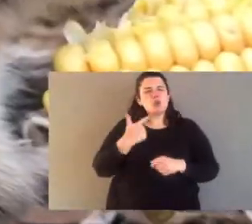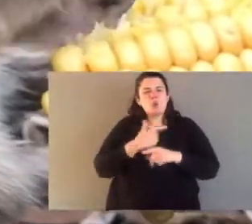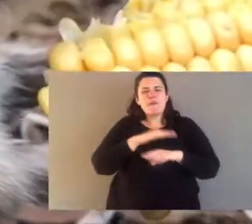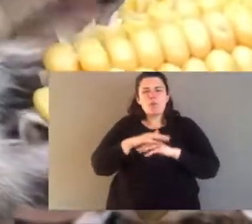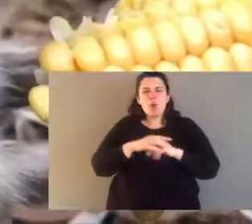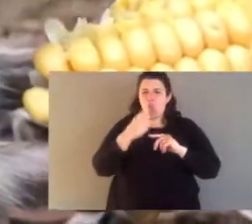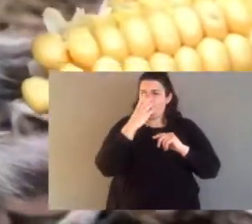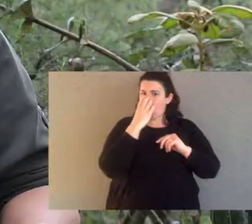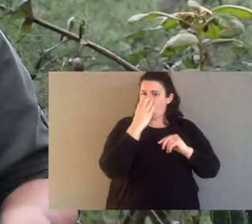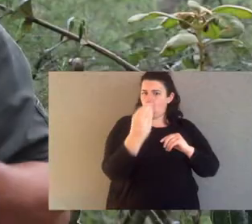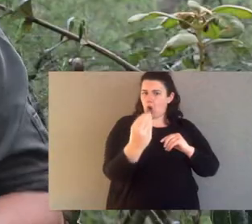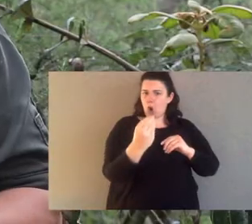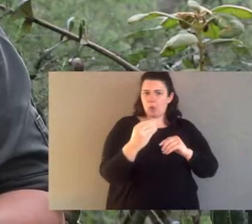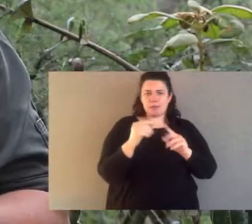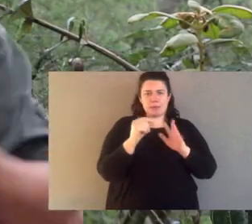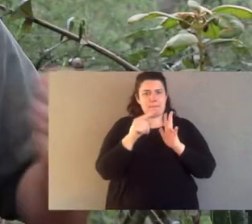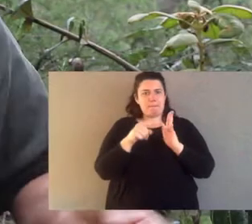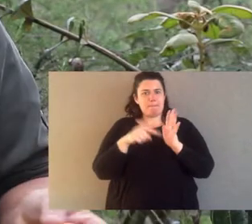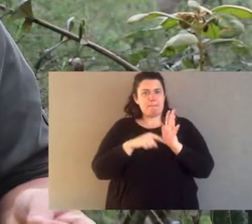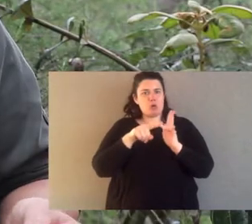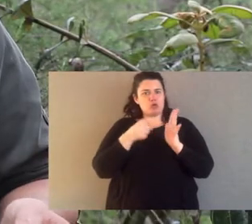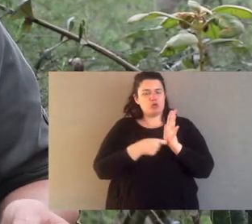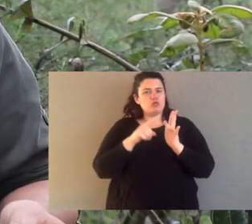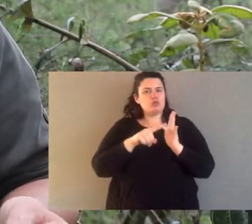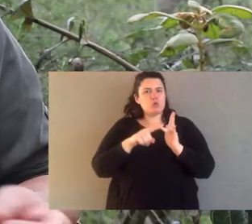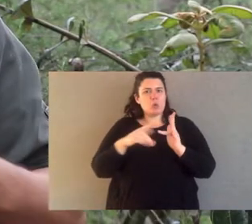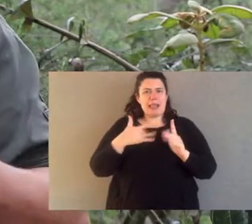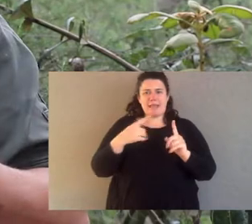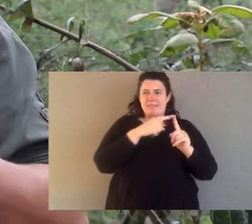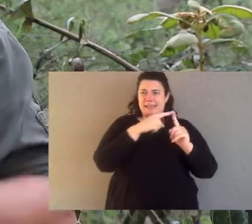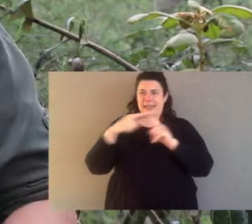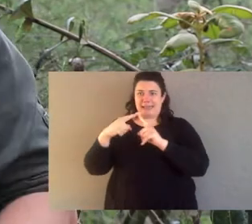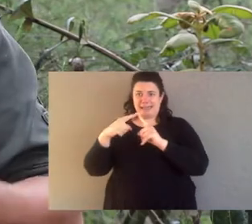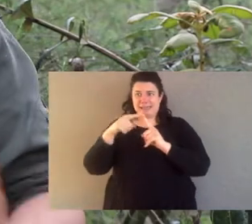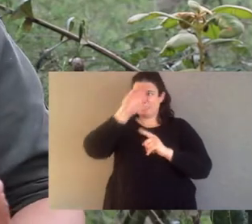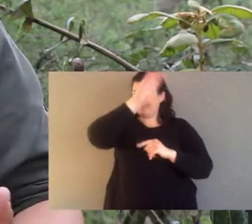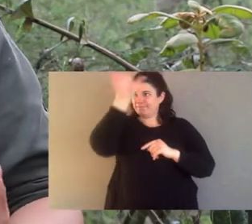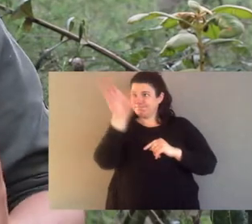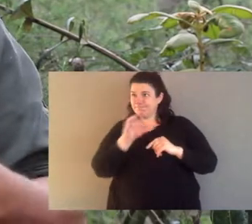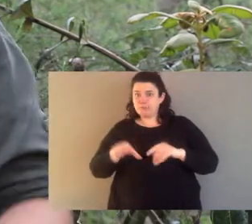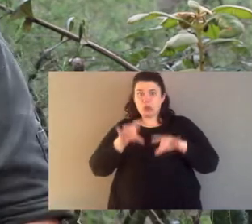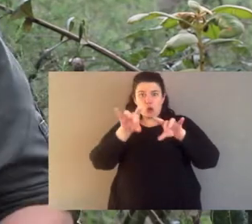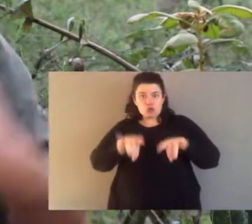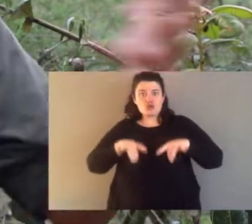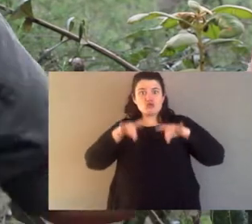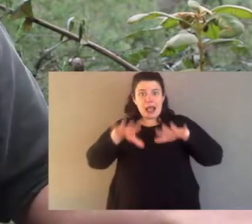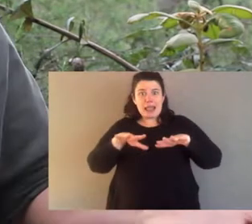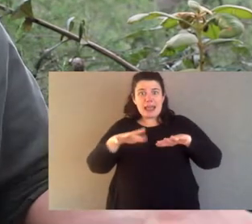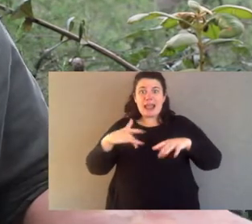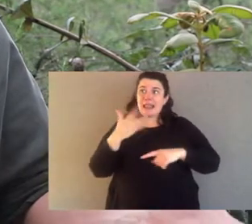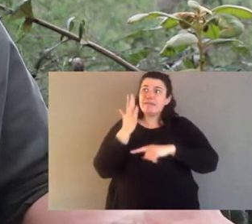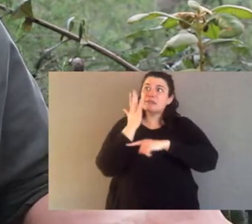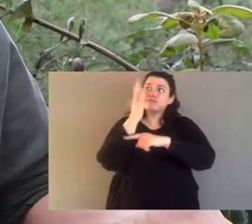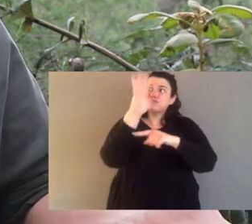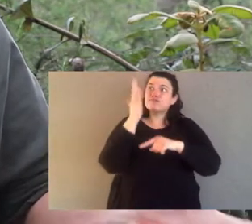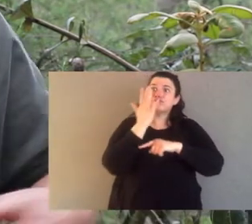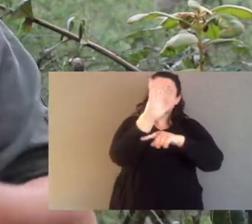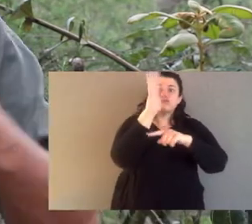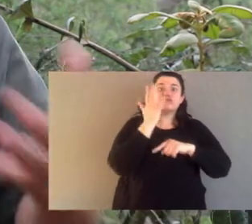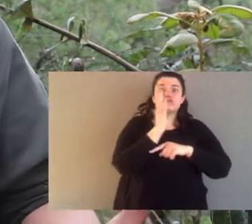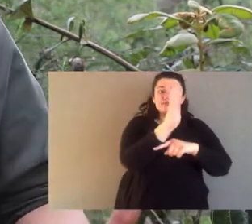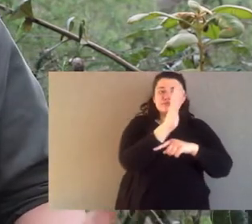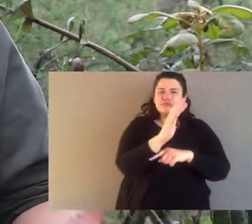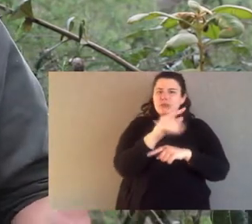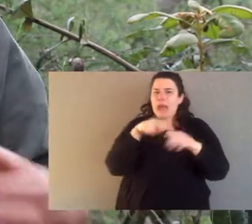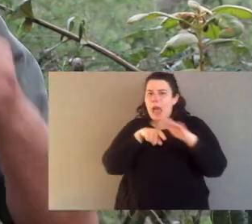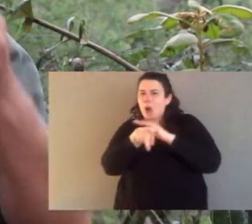the long-nosed potteroo, and it lives in eastern Australia. Now, it normally lives in wet eucalypt forests, and